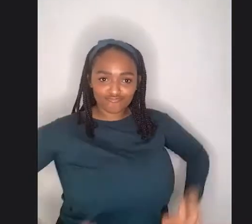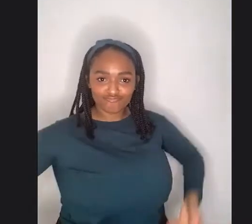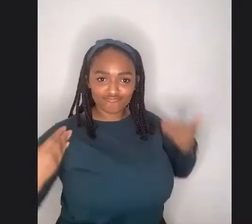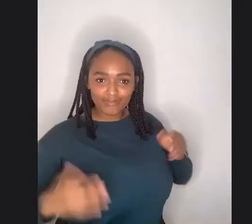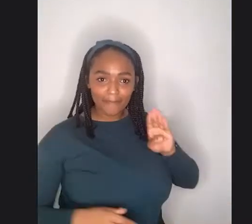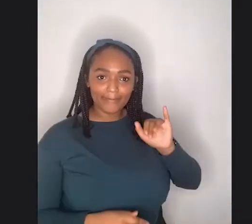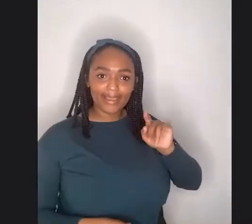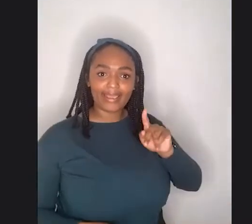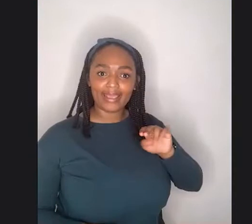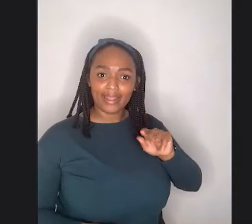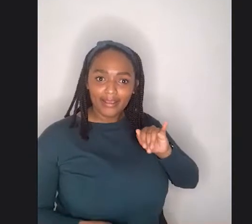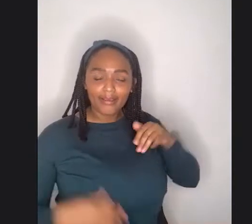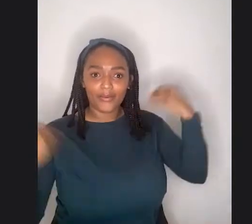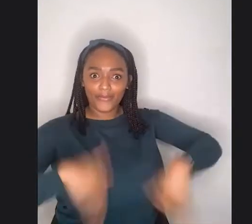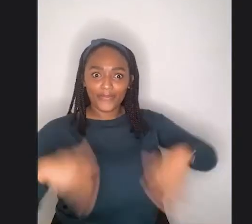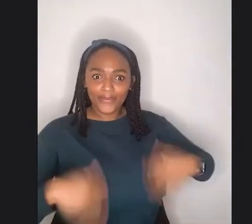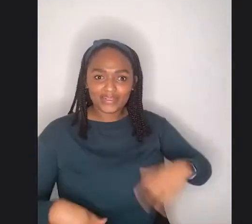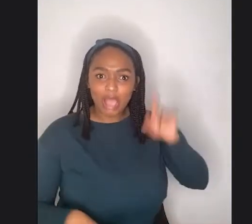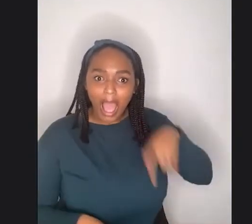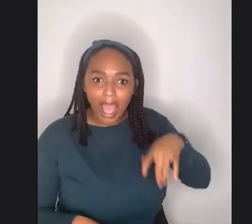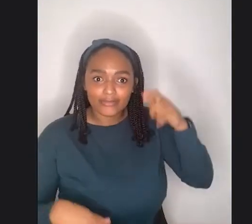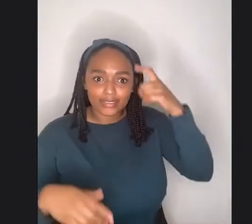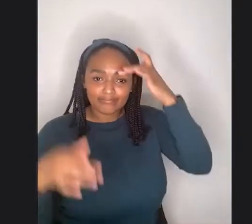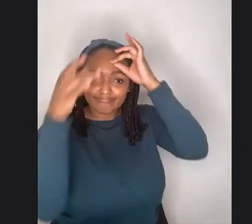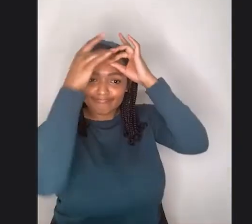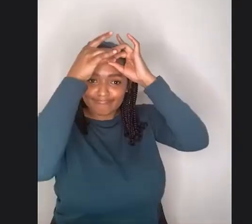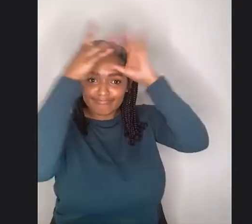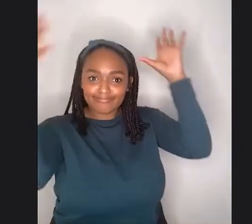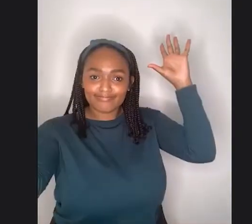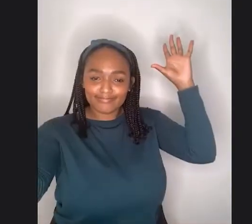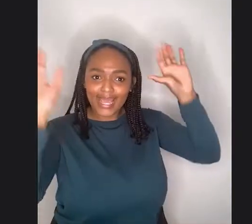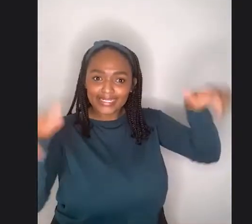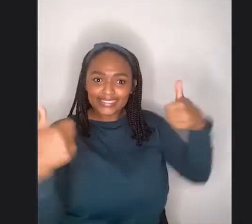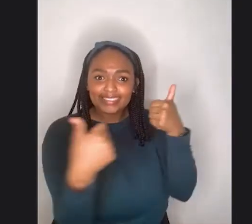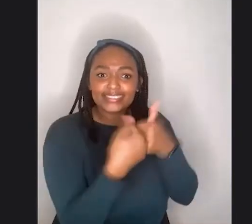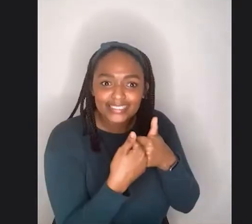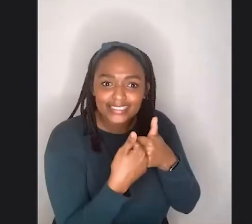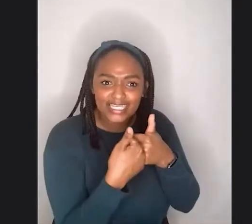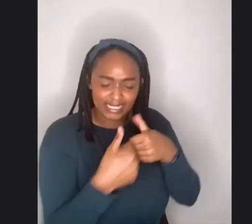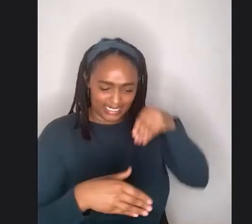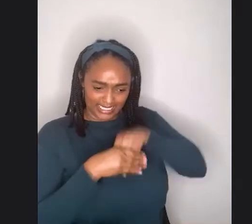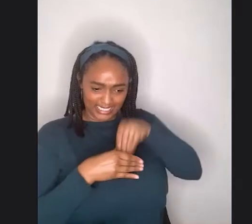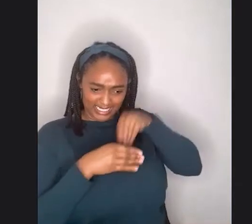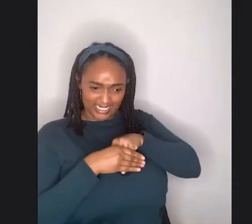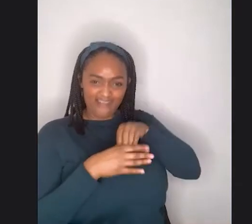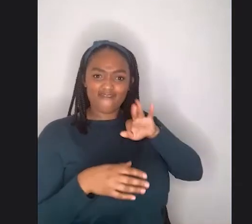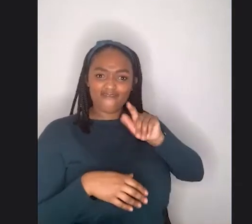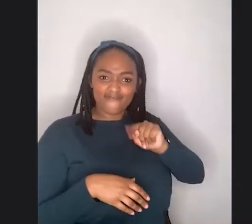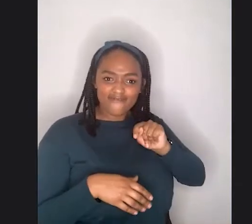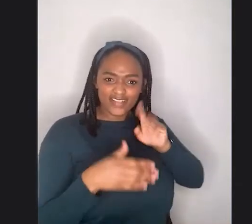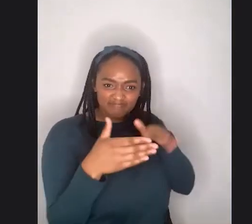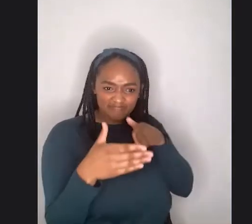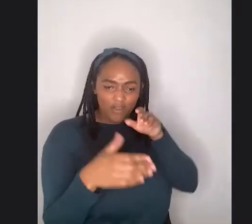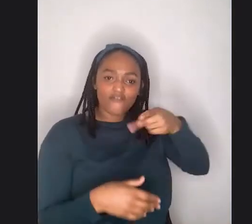get out of my head with that and challenge all of that internalized fat phobia that I had. Um,